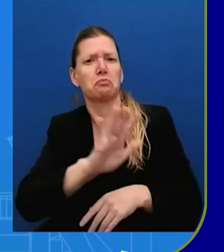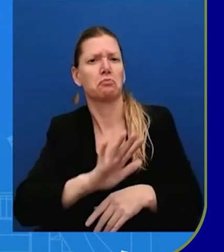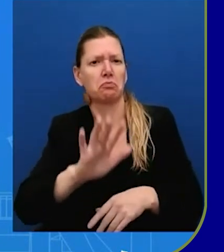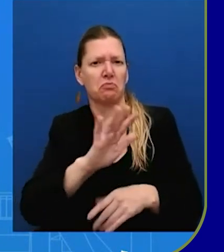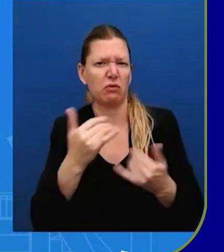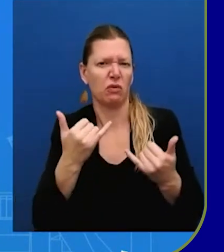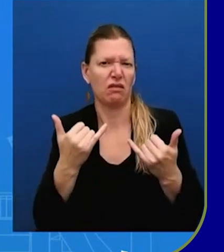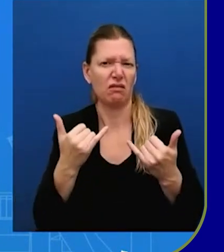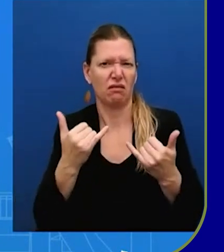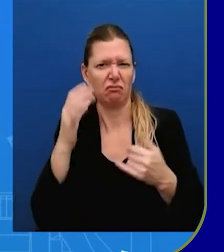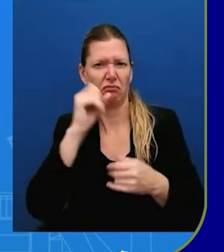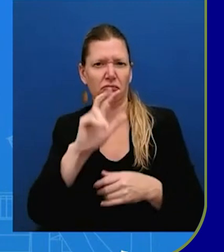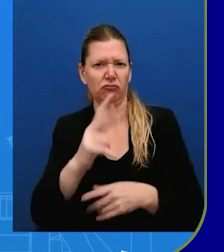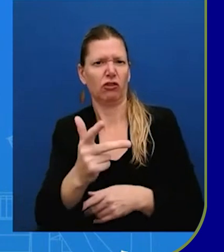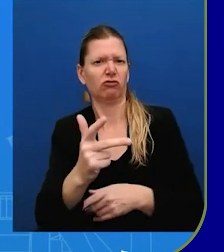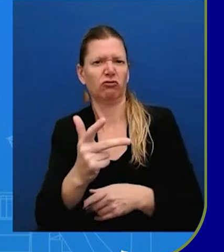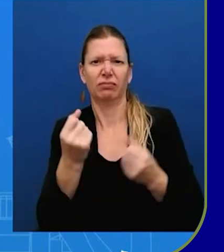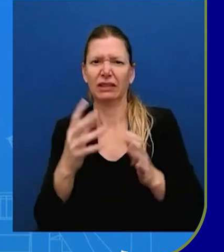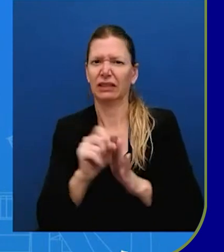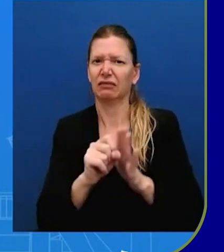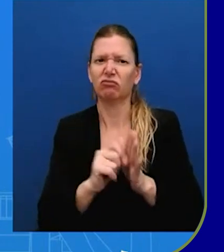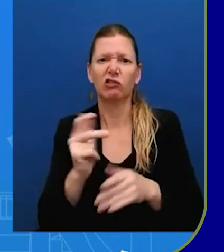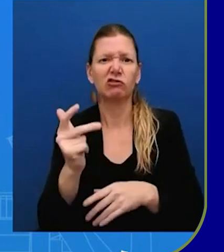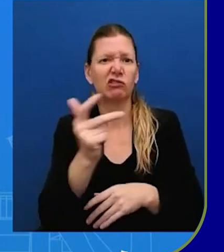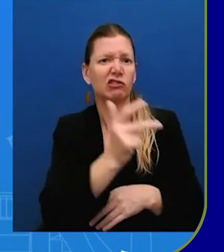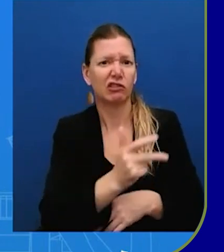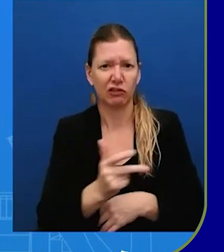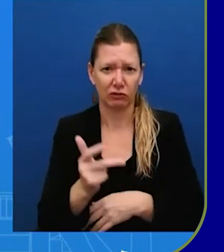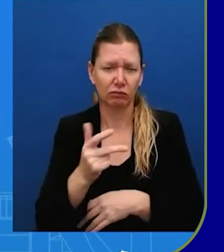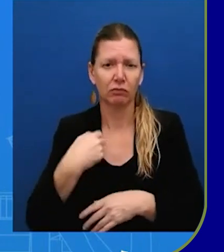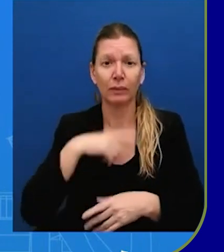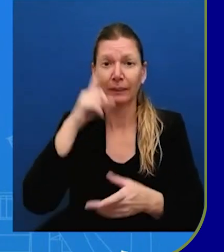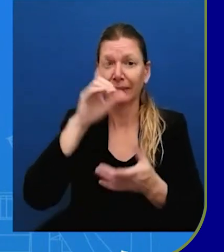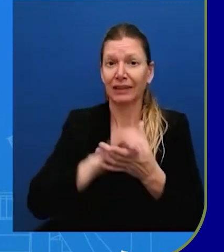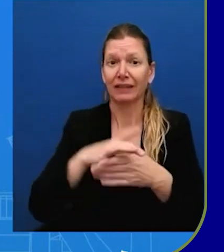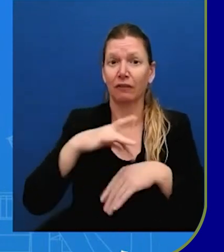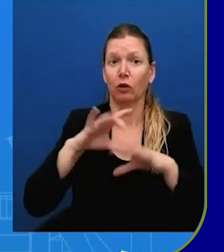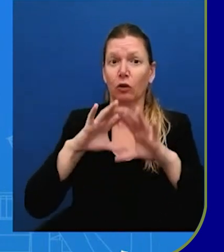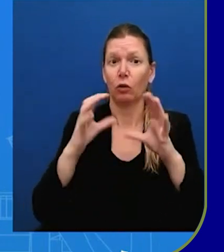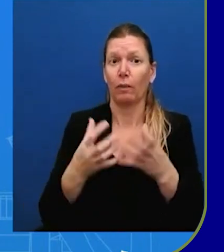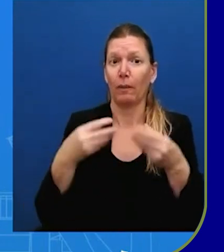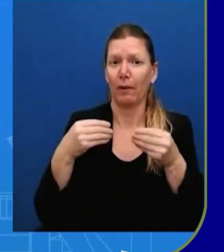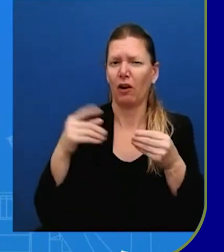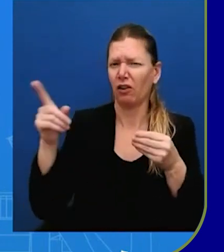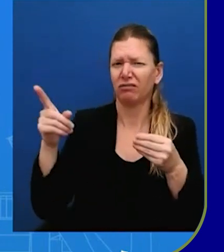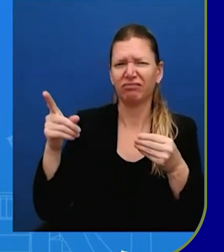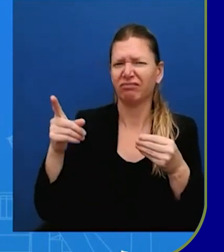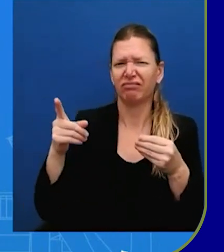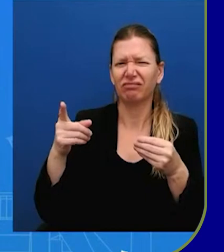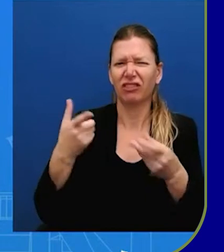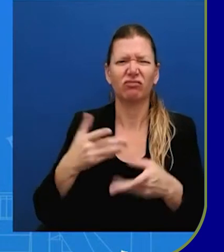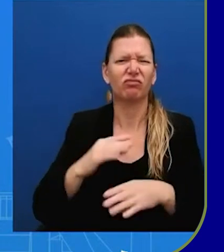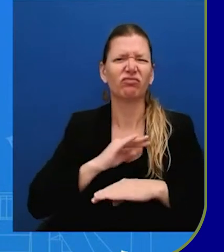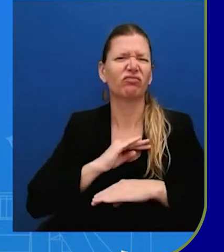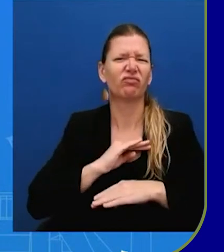global markets are well supplied and continue to expect that in the U.S. we'll continue to